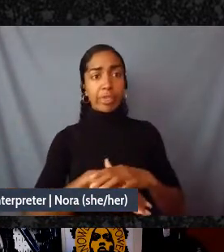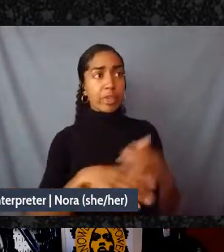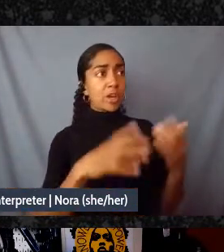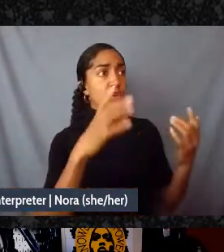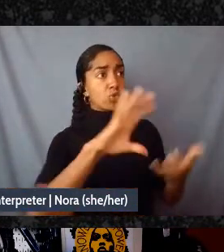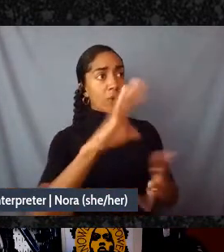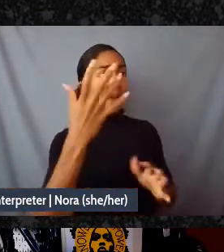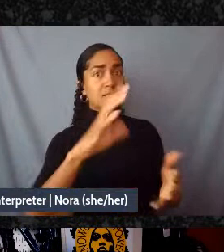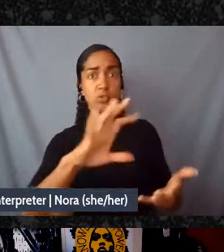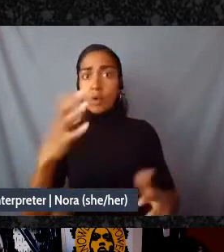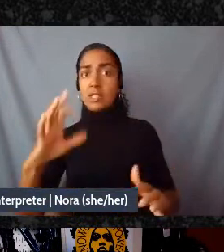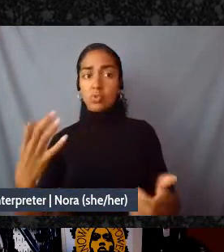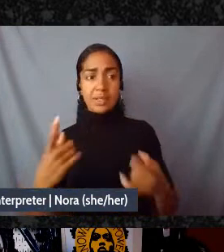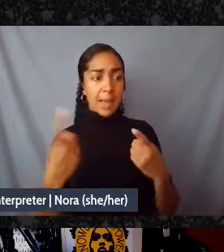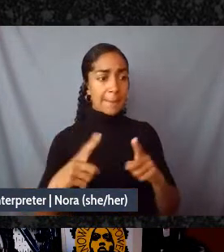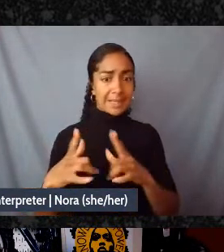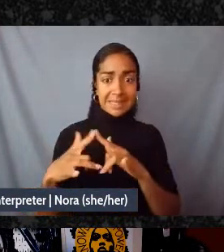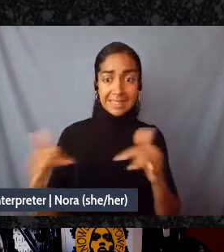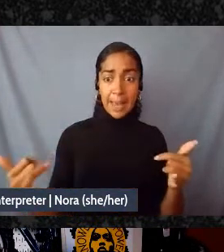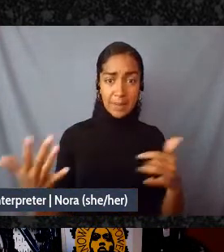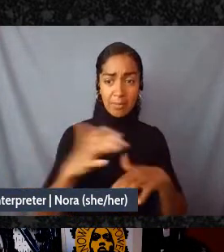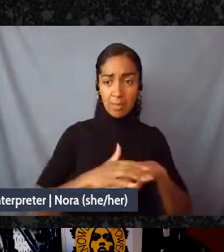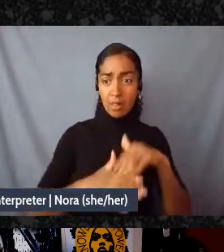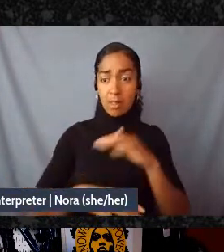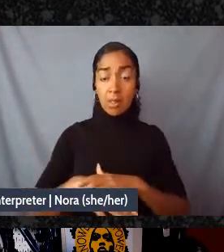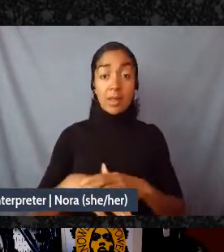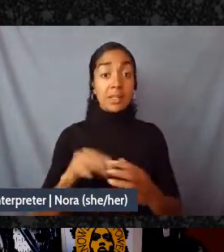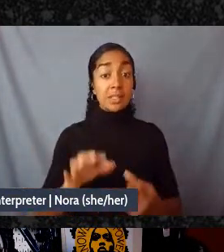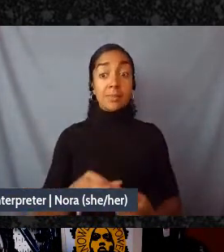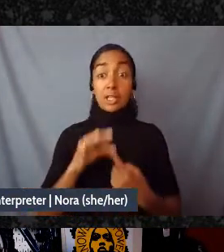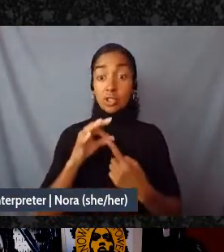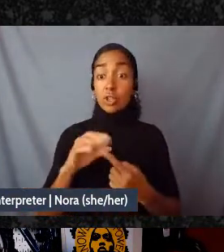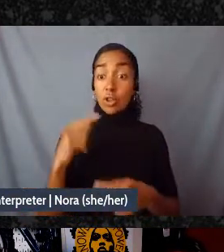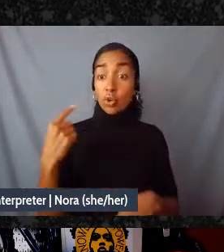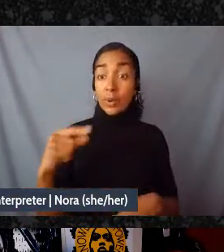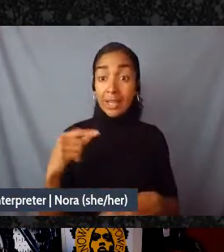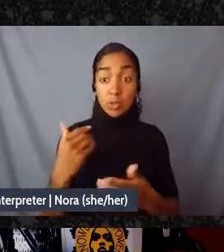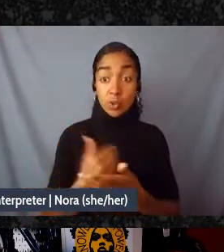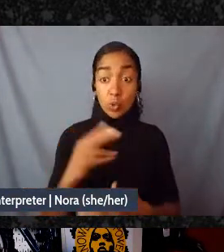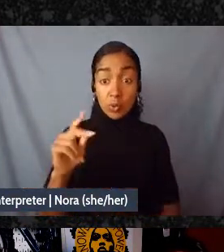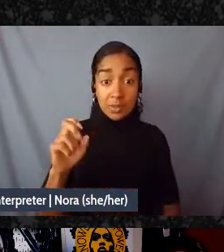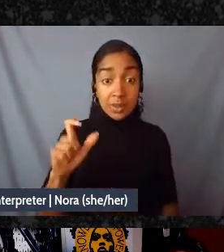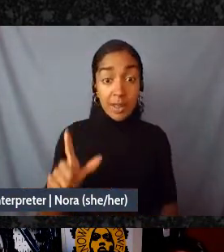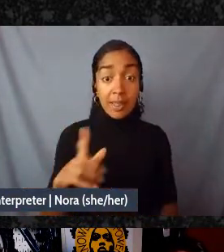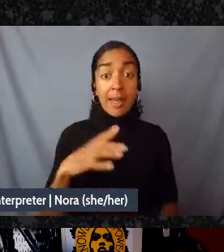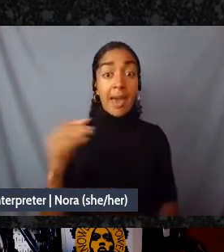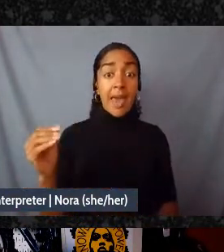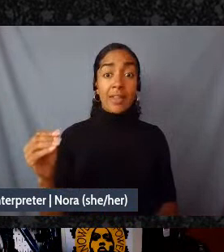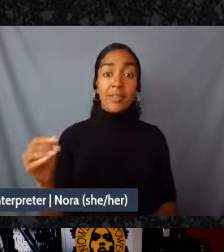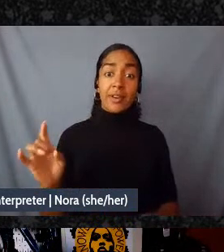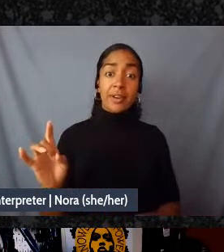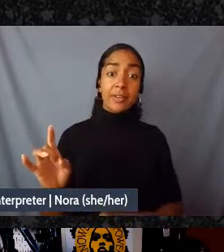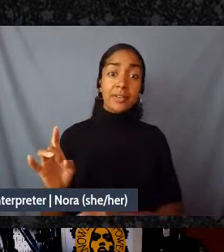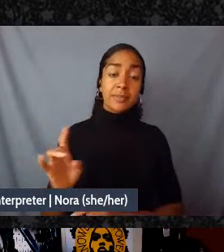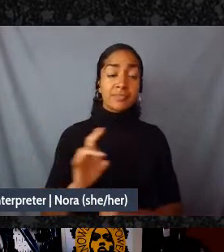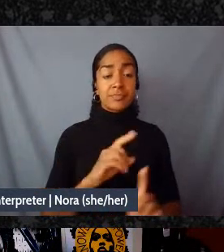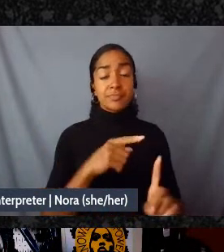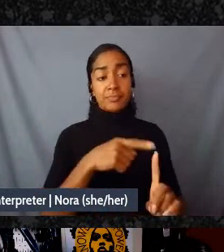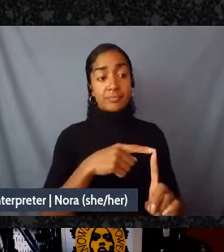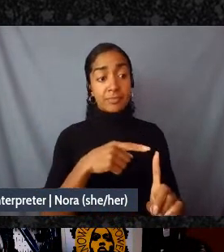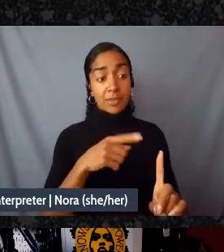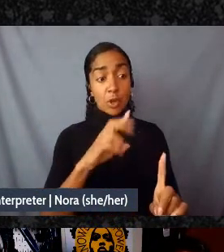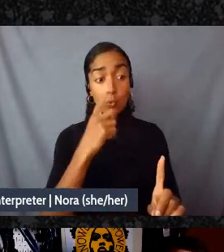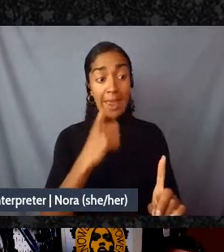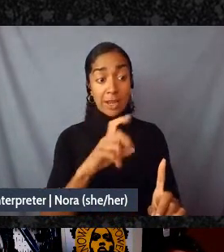especially with the Green New Deal and this obnoxious Red New Deal that the Red Nation is proposing to matters here